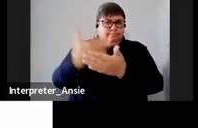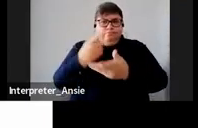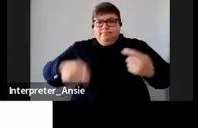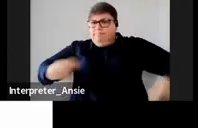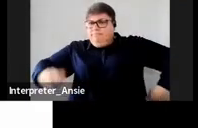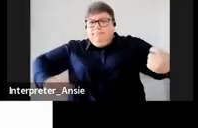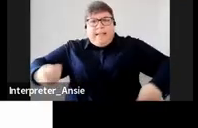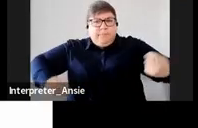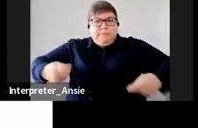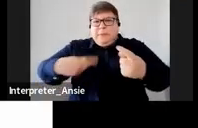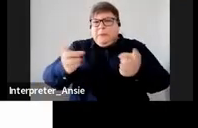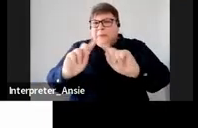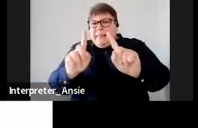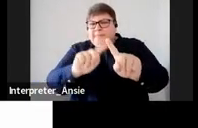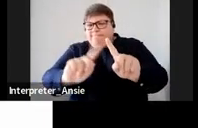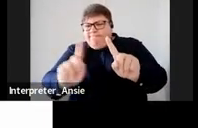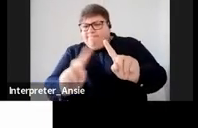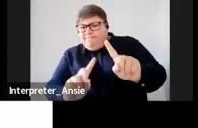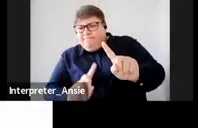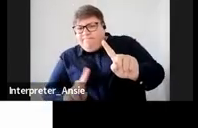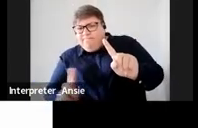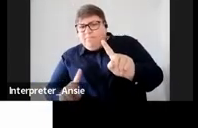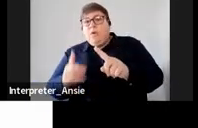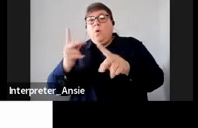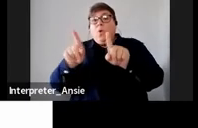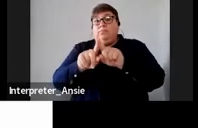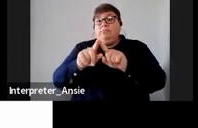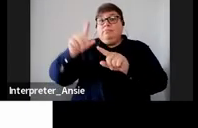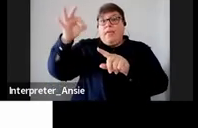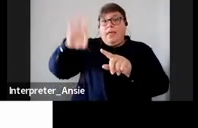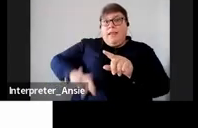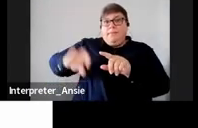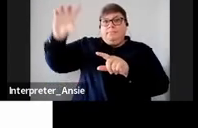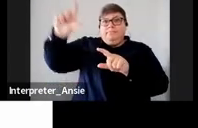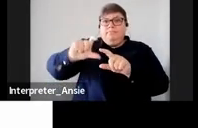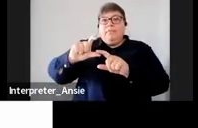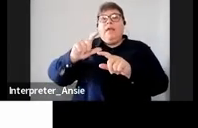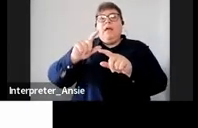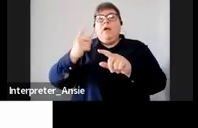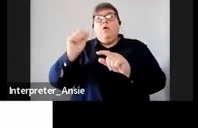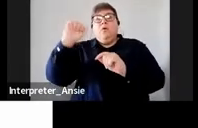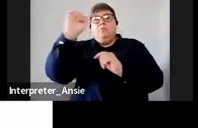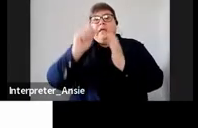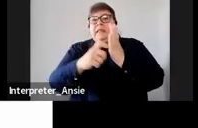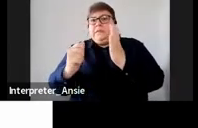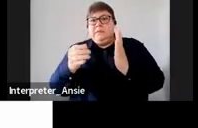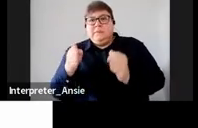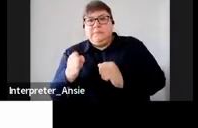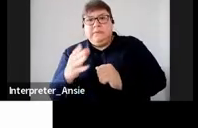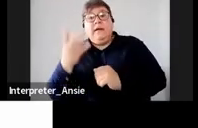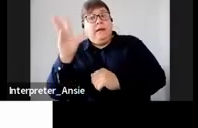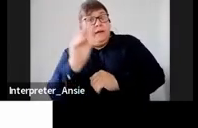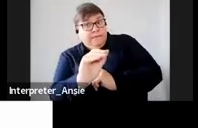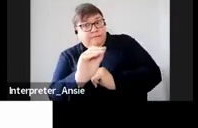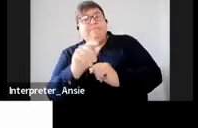received other additional incomes especially from those ones which taxes were not withheld on so you need to give us the full